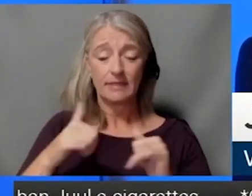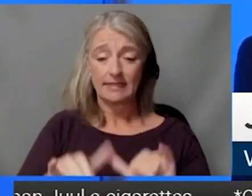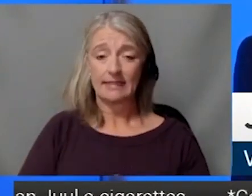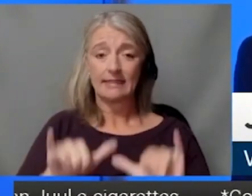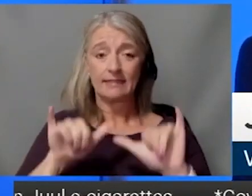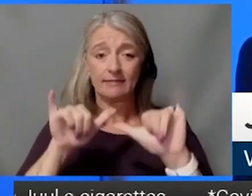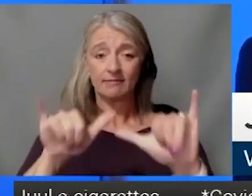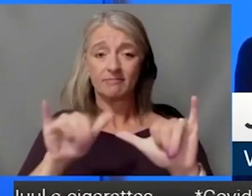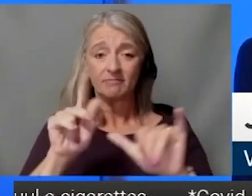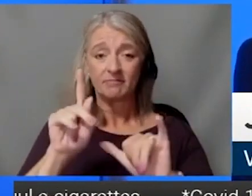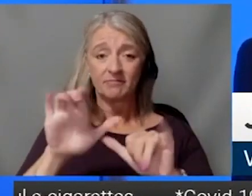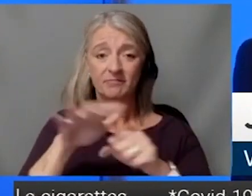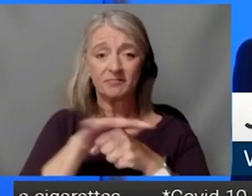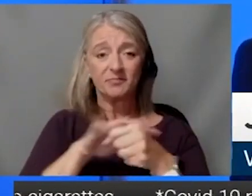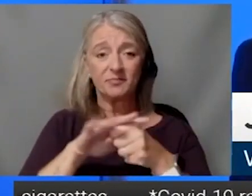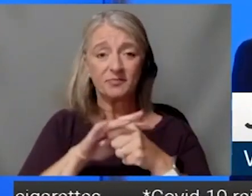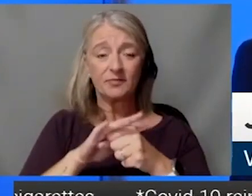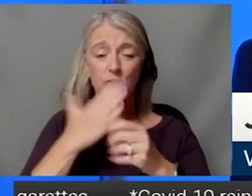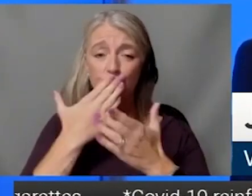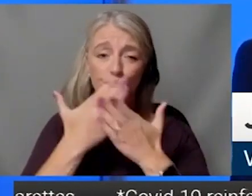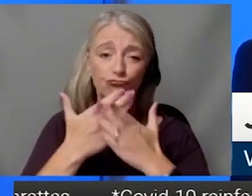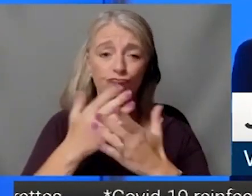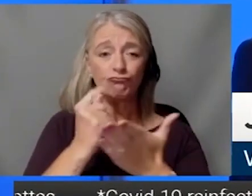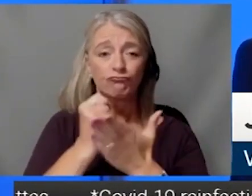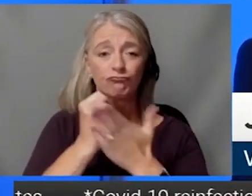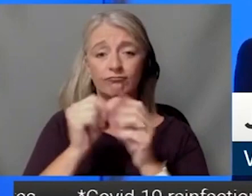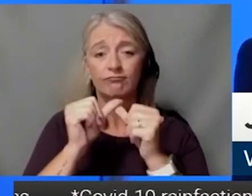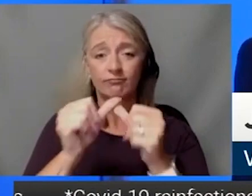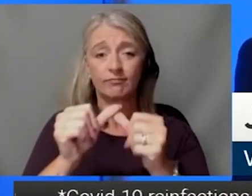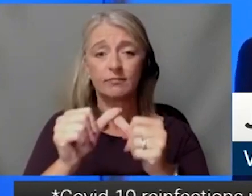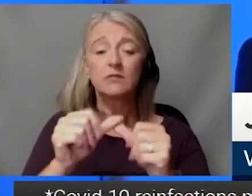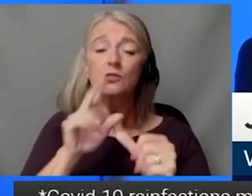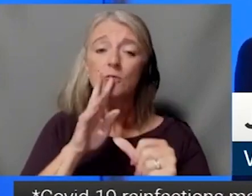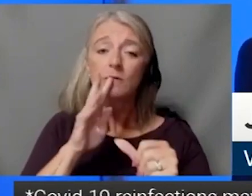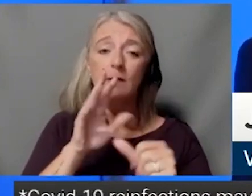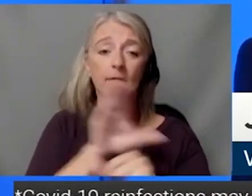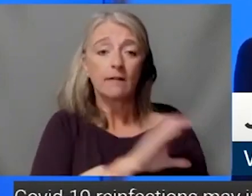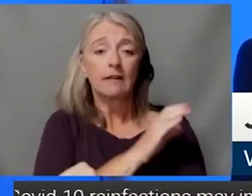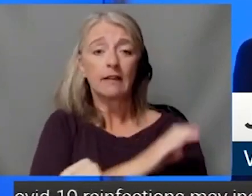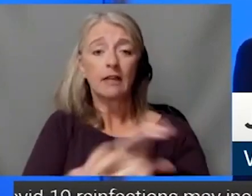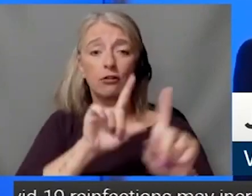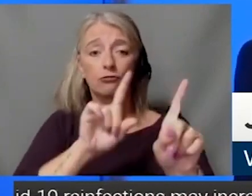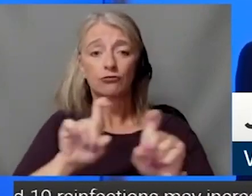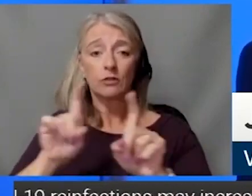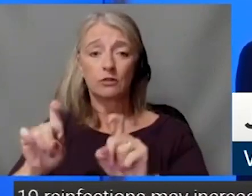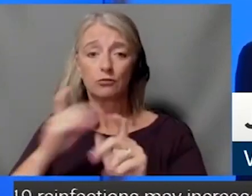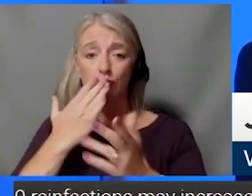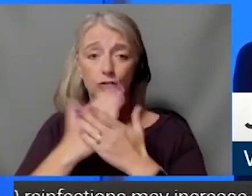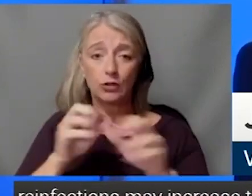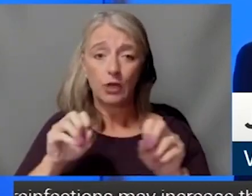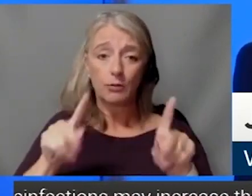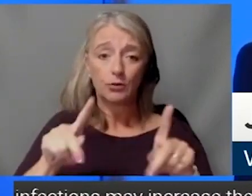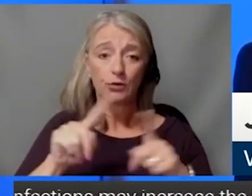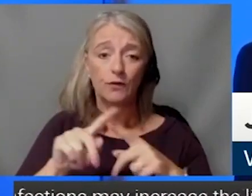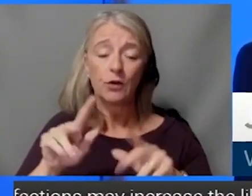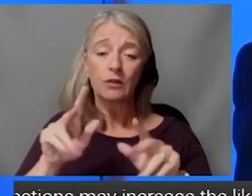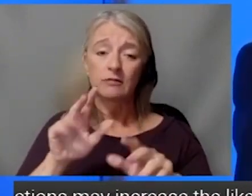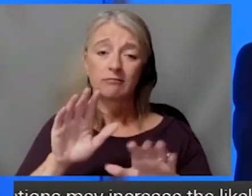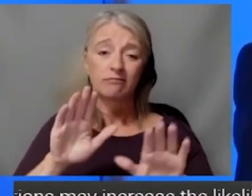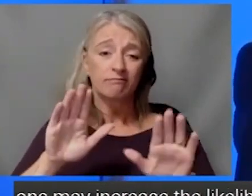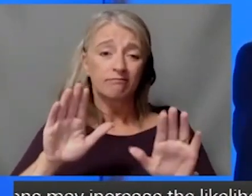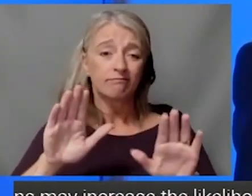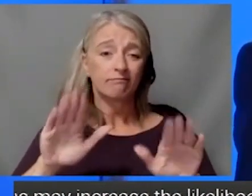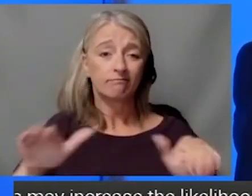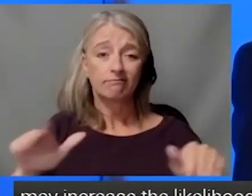about the importance of clinical trials and being the best opportunity for patients and care. So again, just so excited about this comprehensive